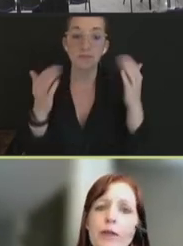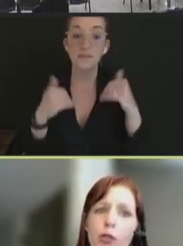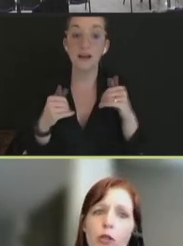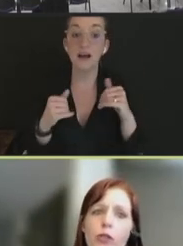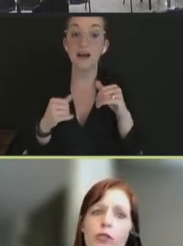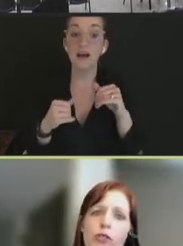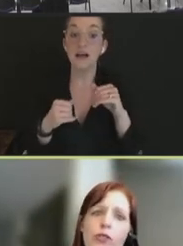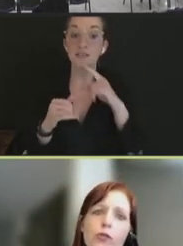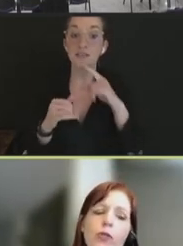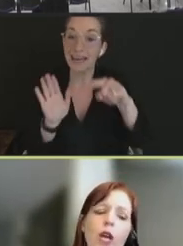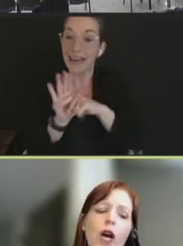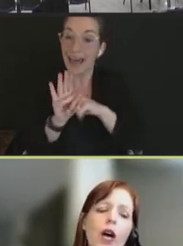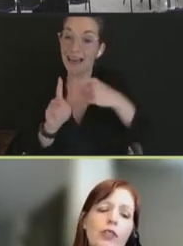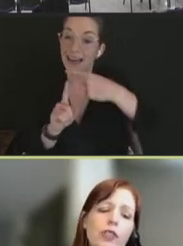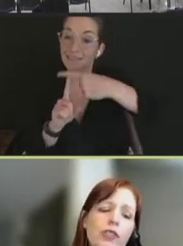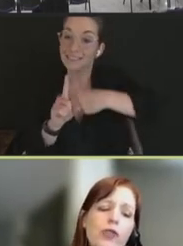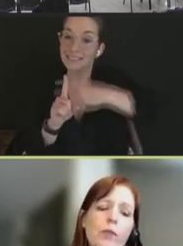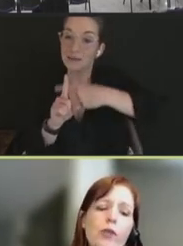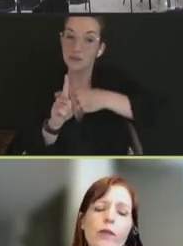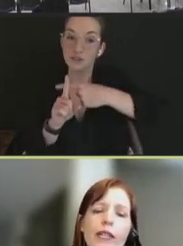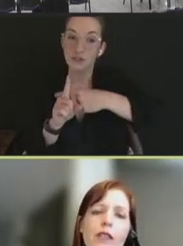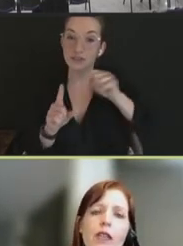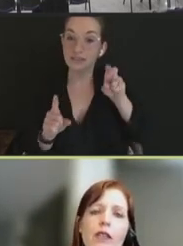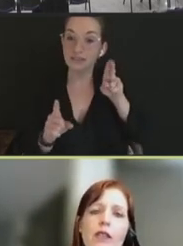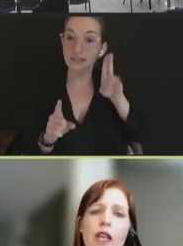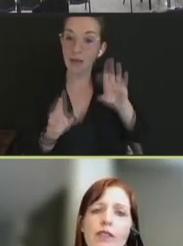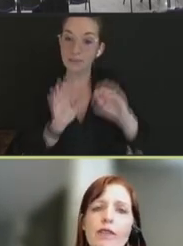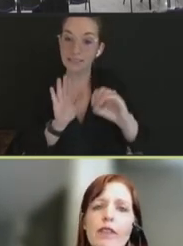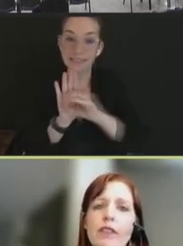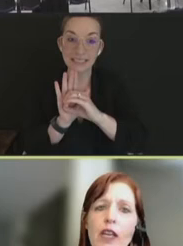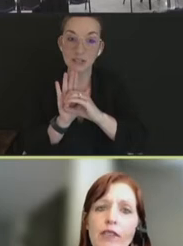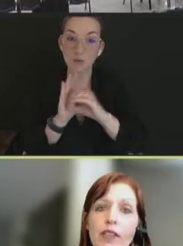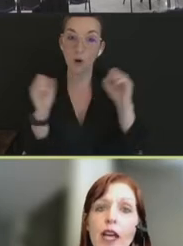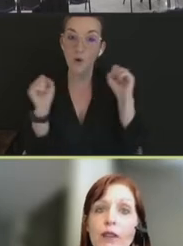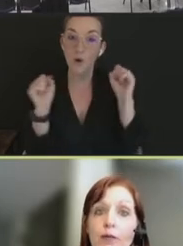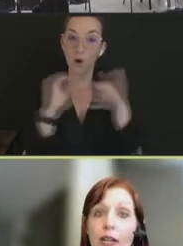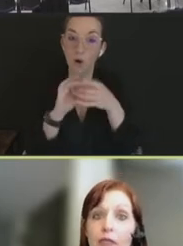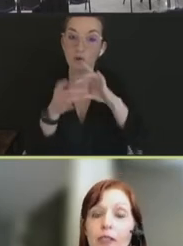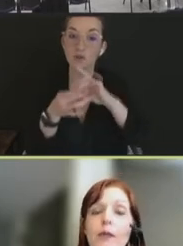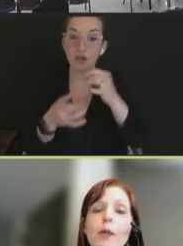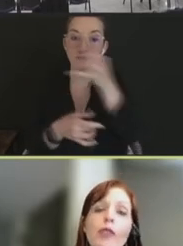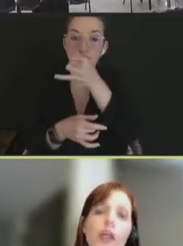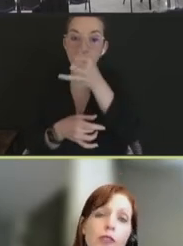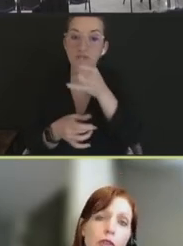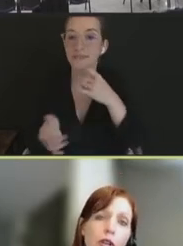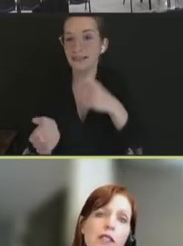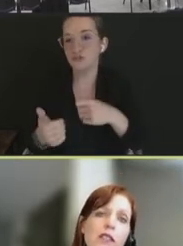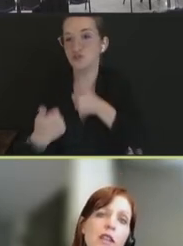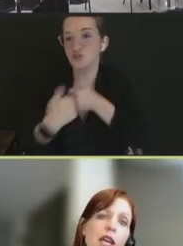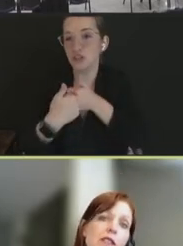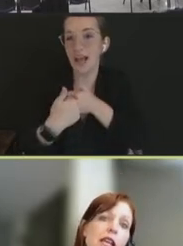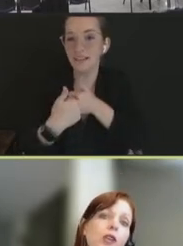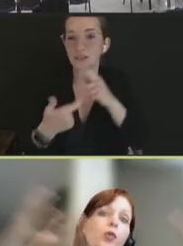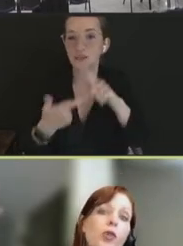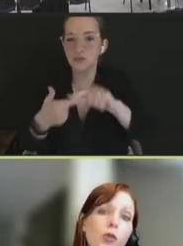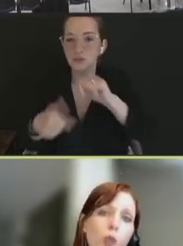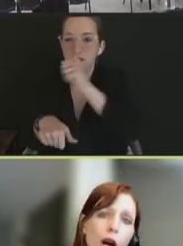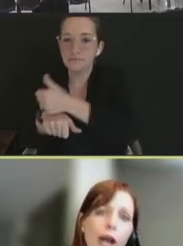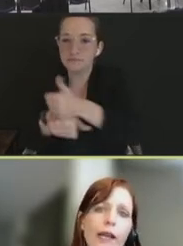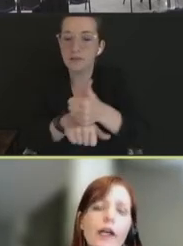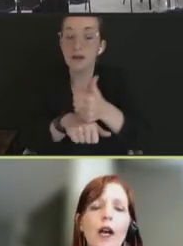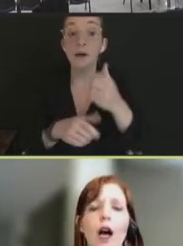make it difficult to distribute vaccines safely and effectively, both in the United States and